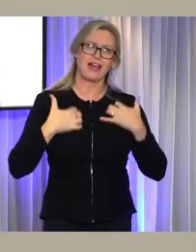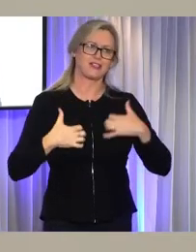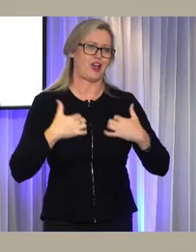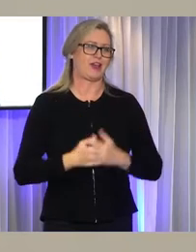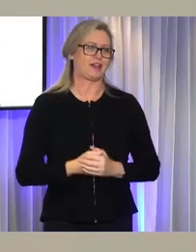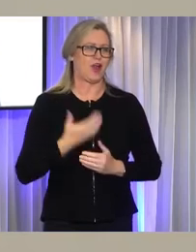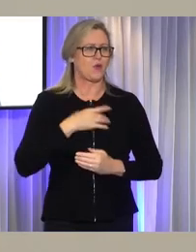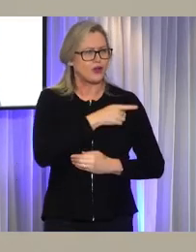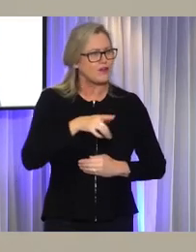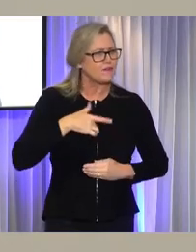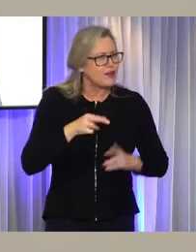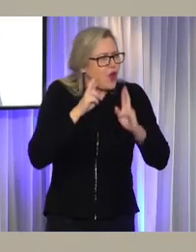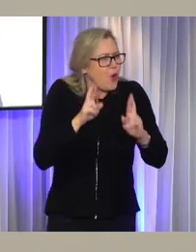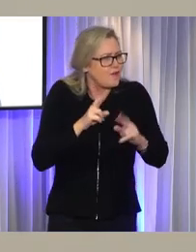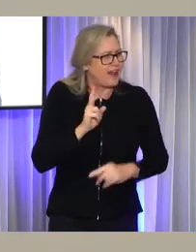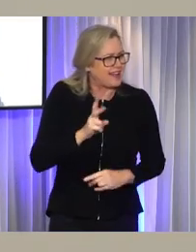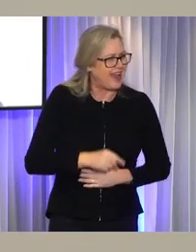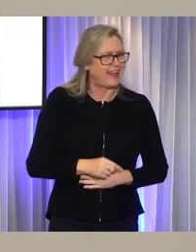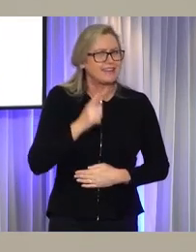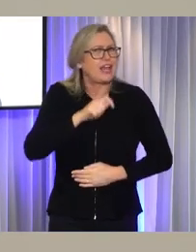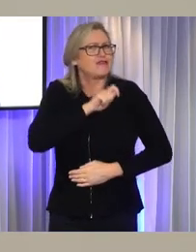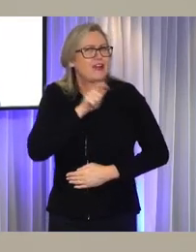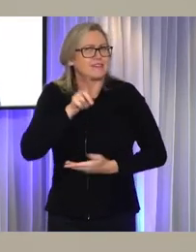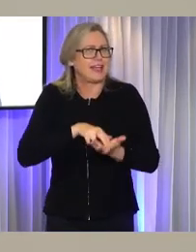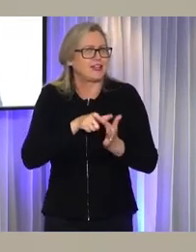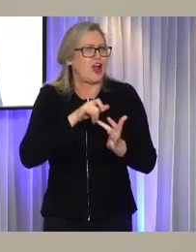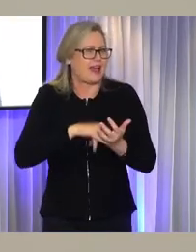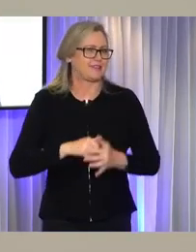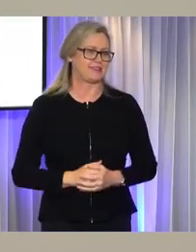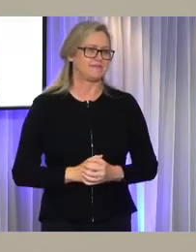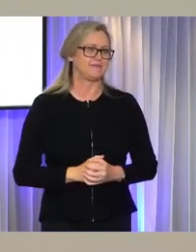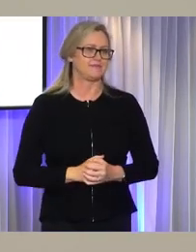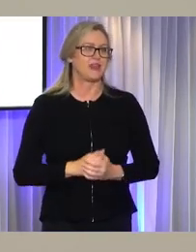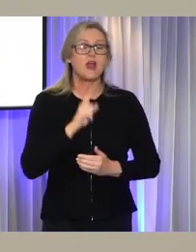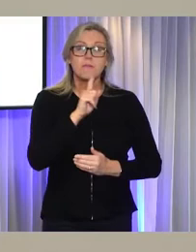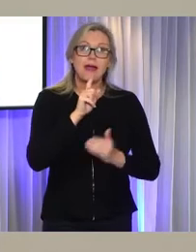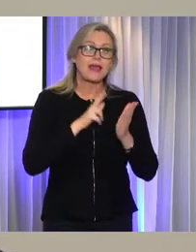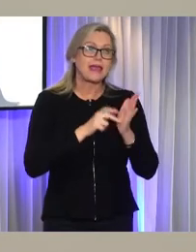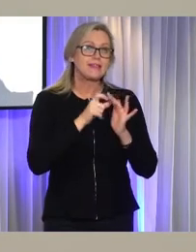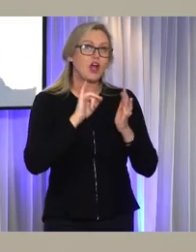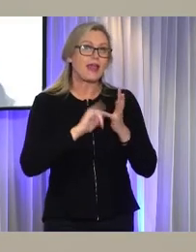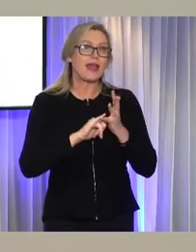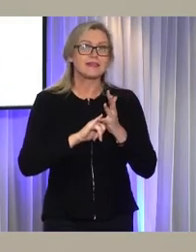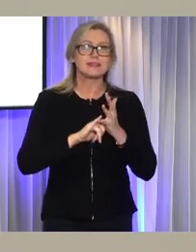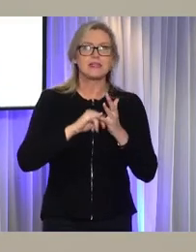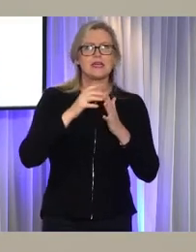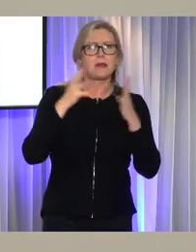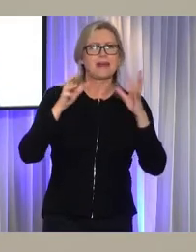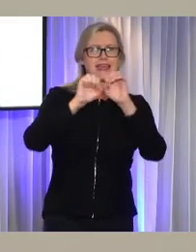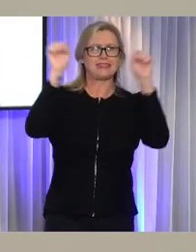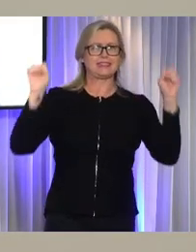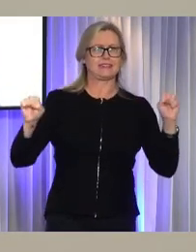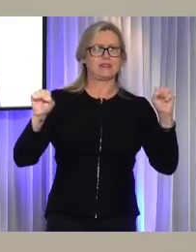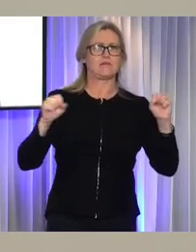back into the system. I want to say, of course, that the NDIS is just one of a part of a larger system or ecosystem of supports